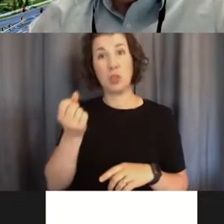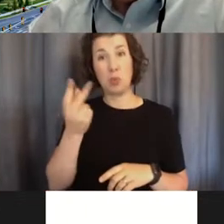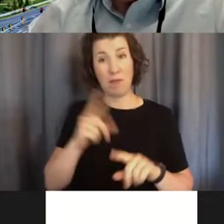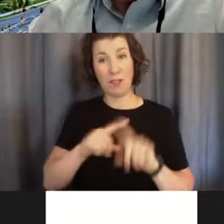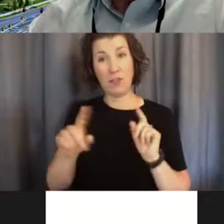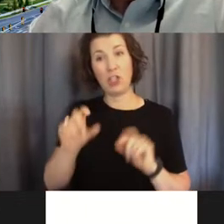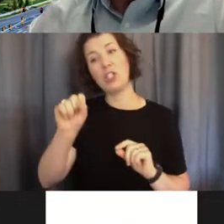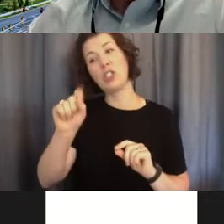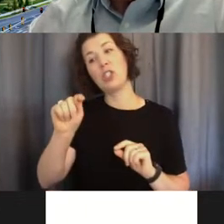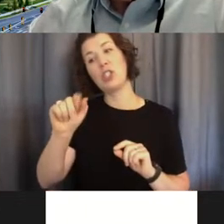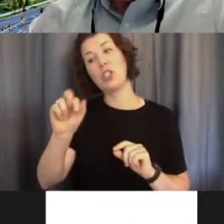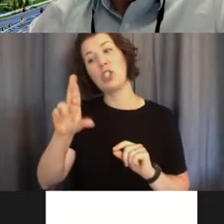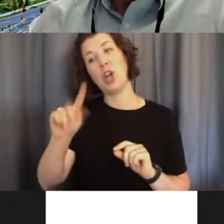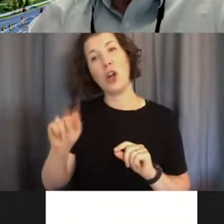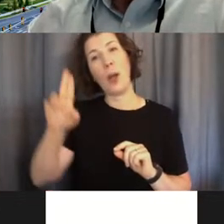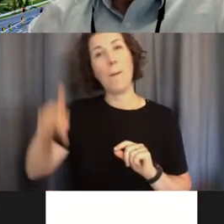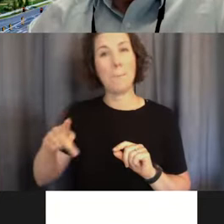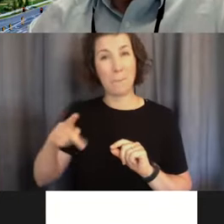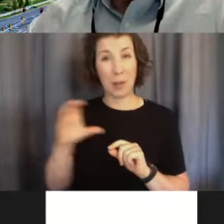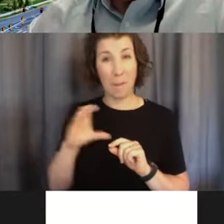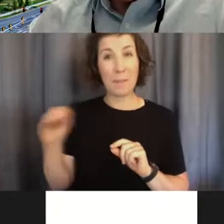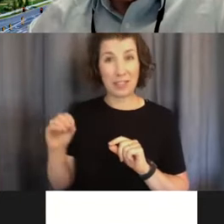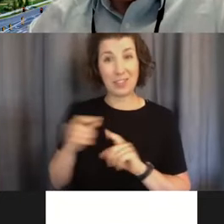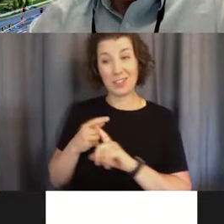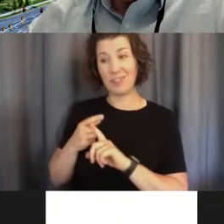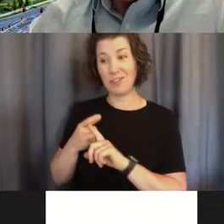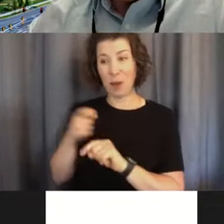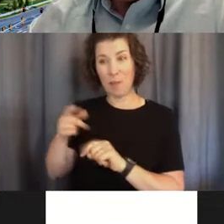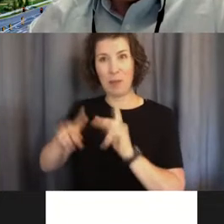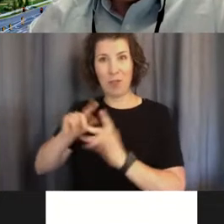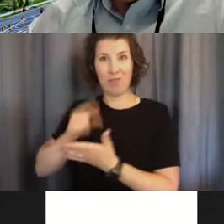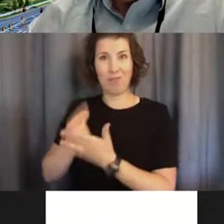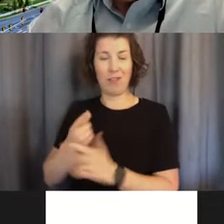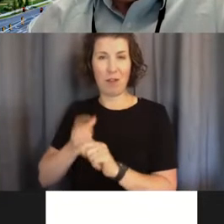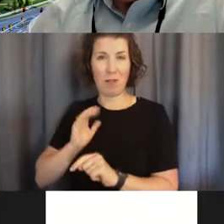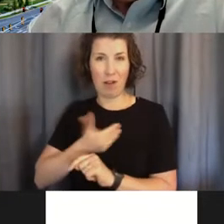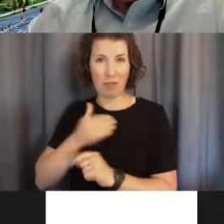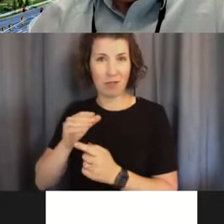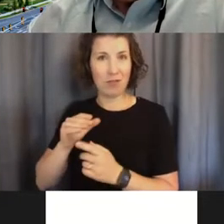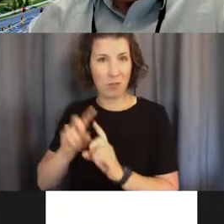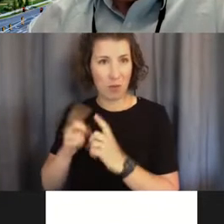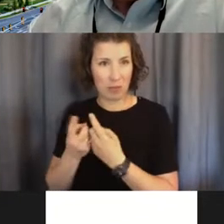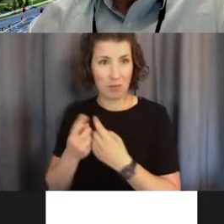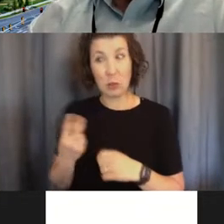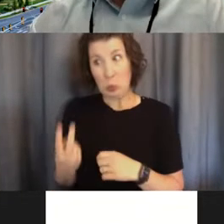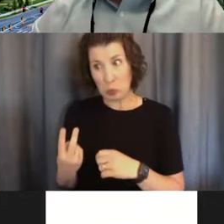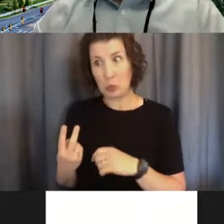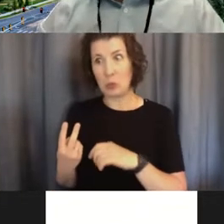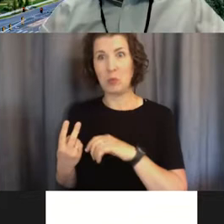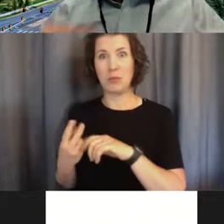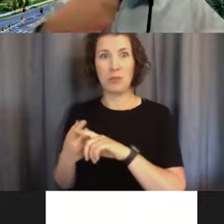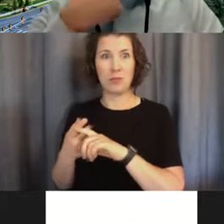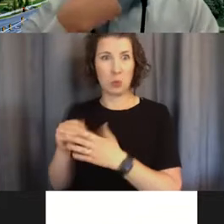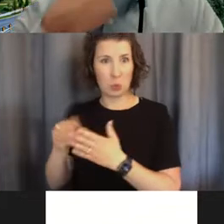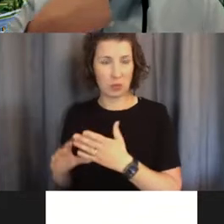Um, one was just recently acquired, acquired two was started by students. Um, and then we have